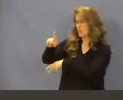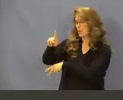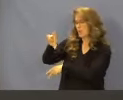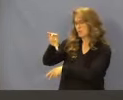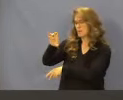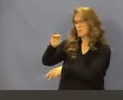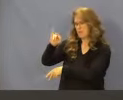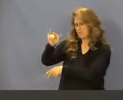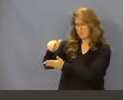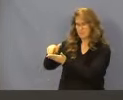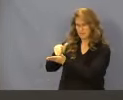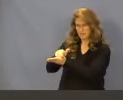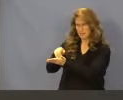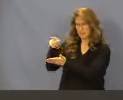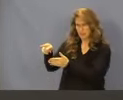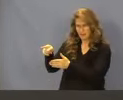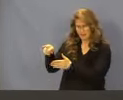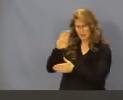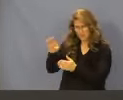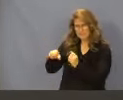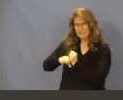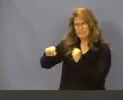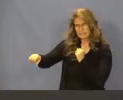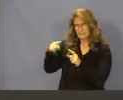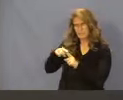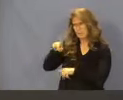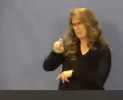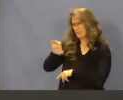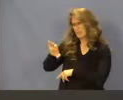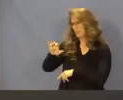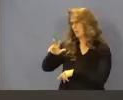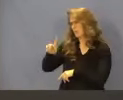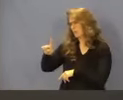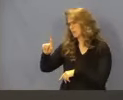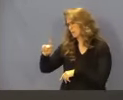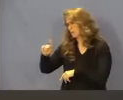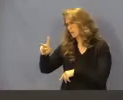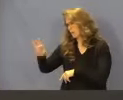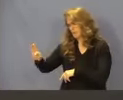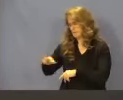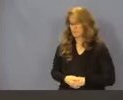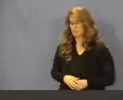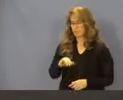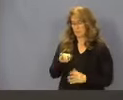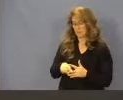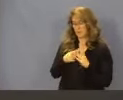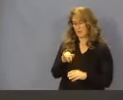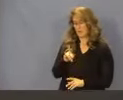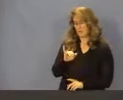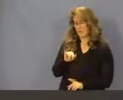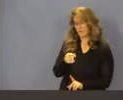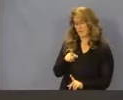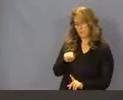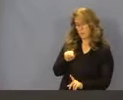and the sunset of the program is extended to December 31st, 2029. Beginning on July 1st, 2024, the